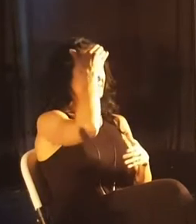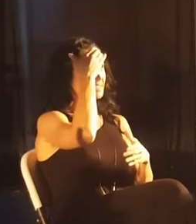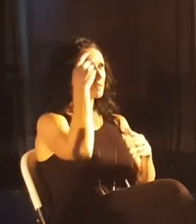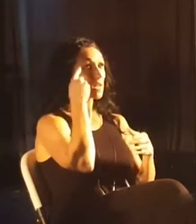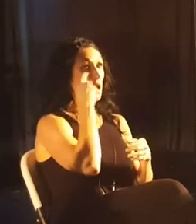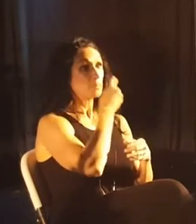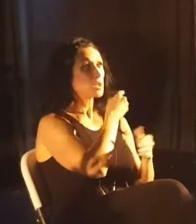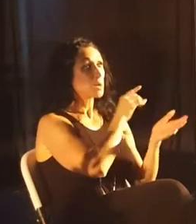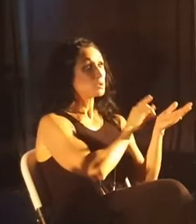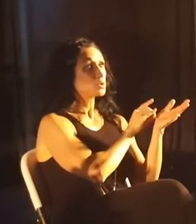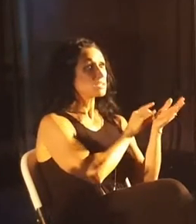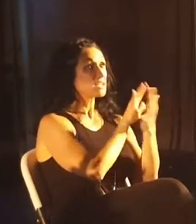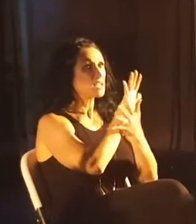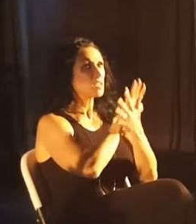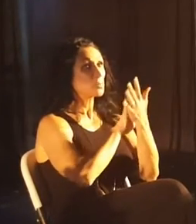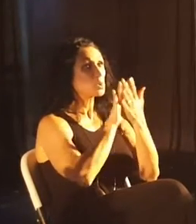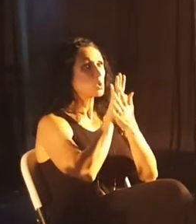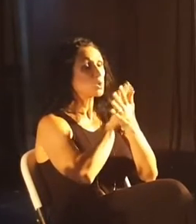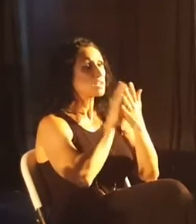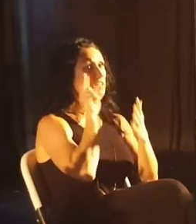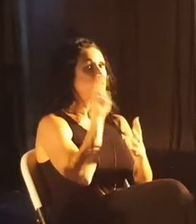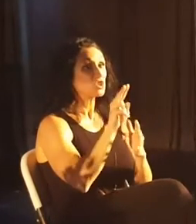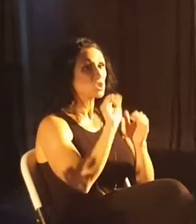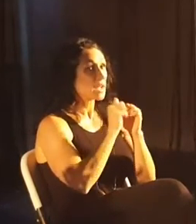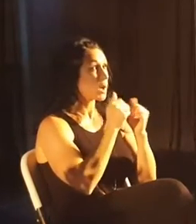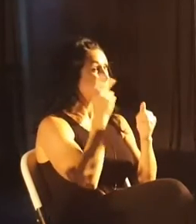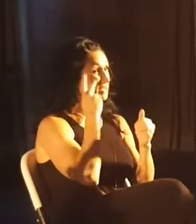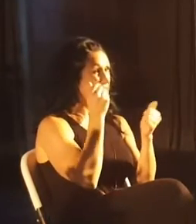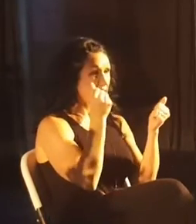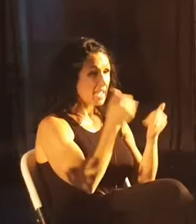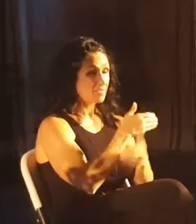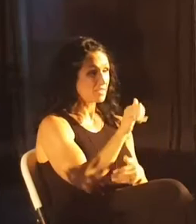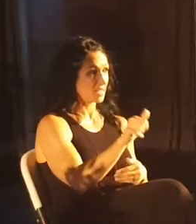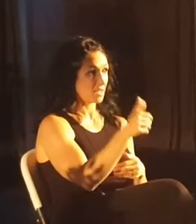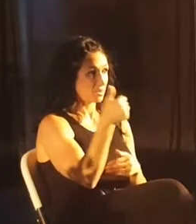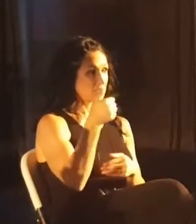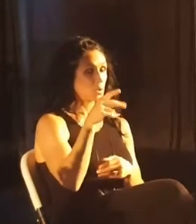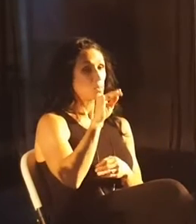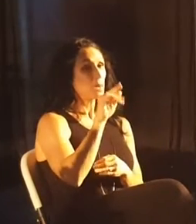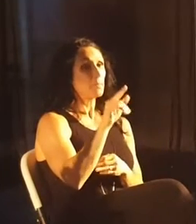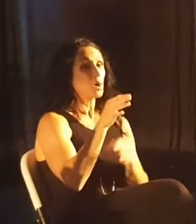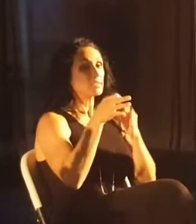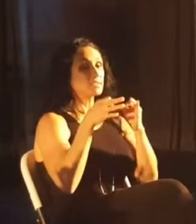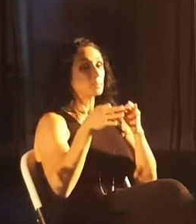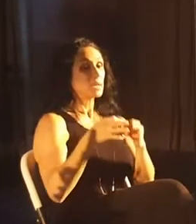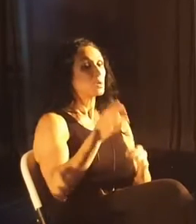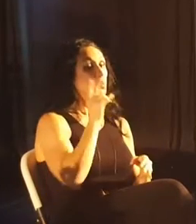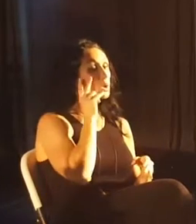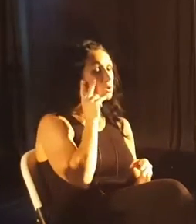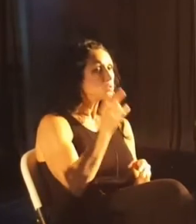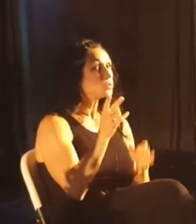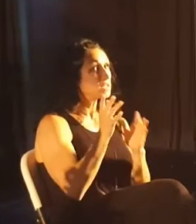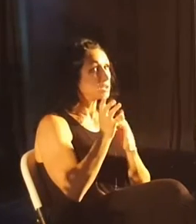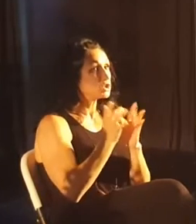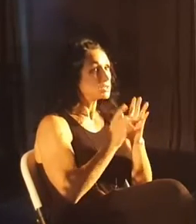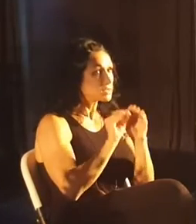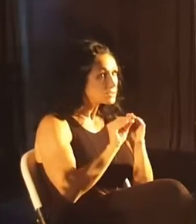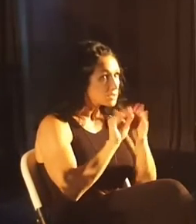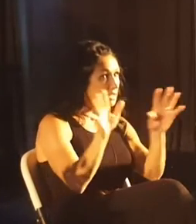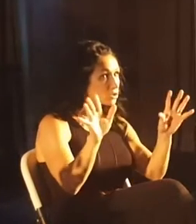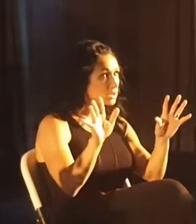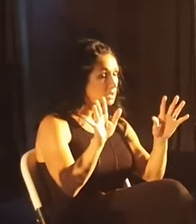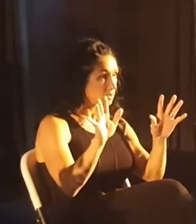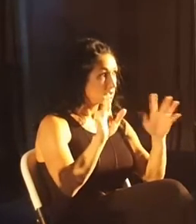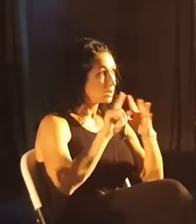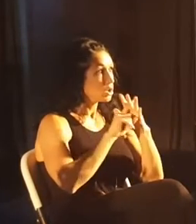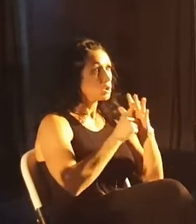blurring the vision for how we see everything else. But what Paul is saying is, when you see Jesus clearly, you begin